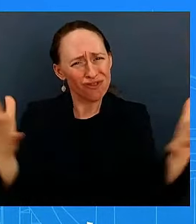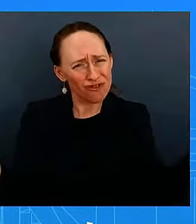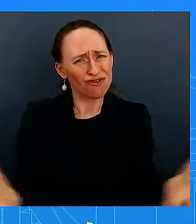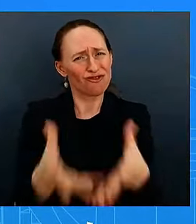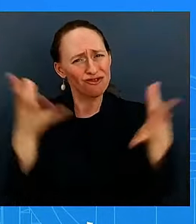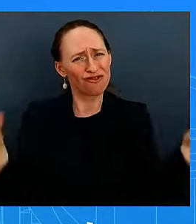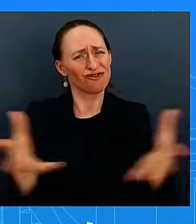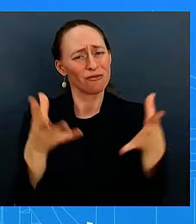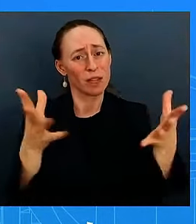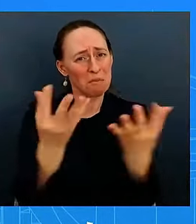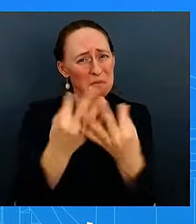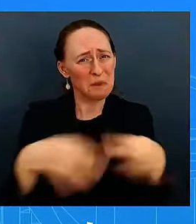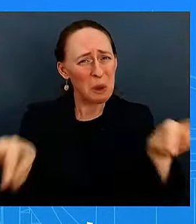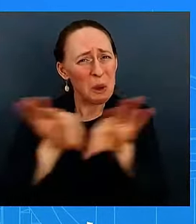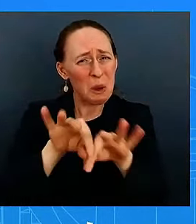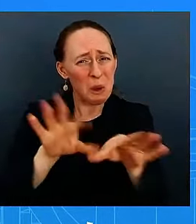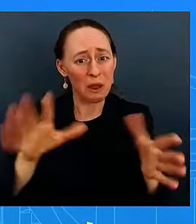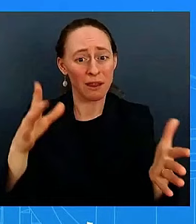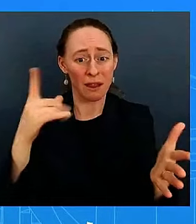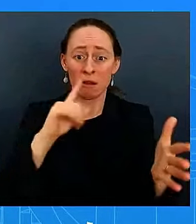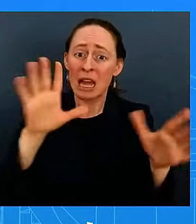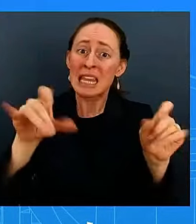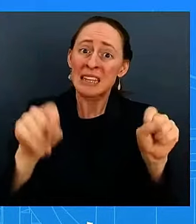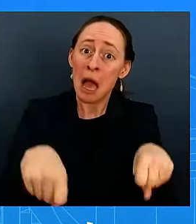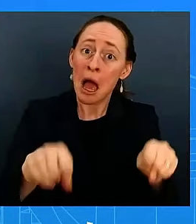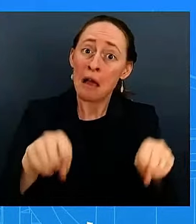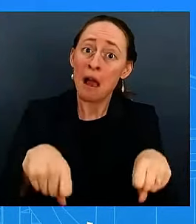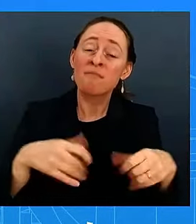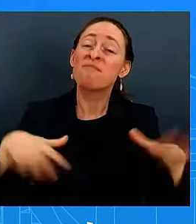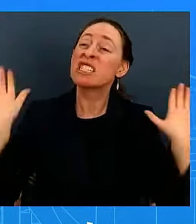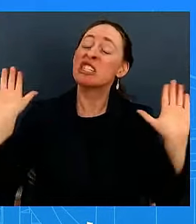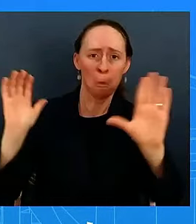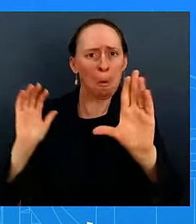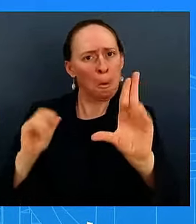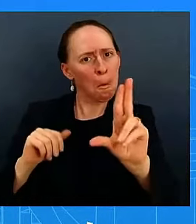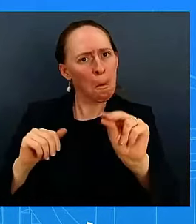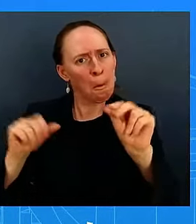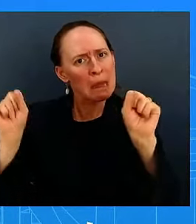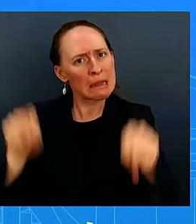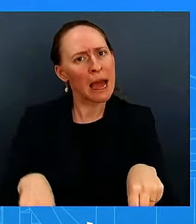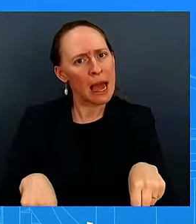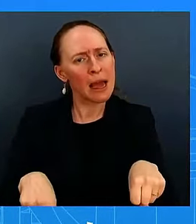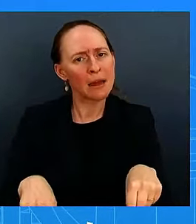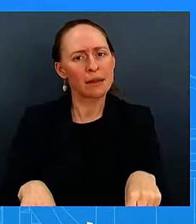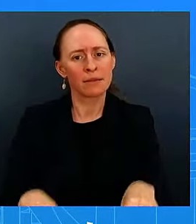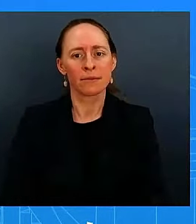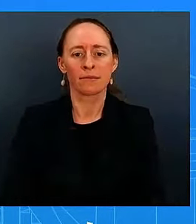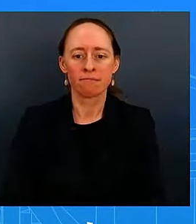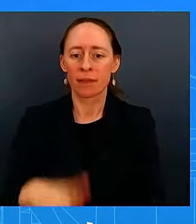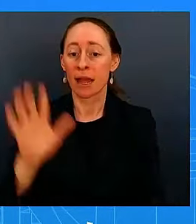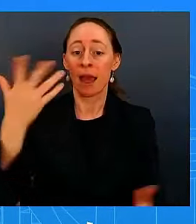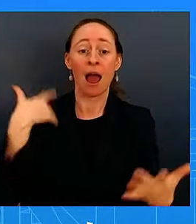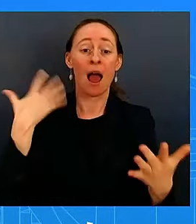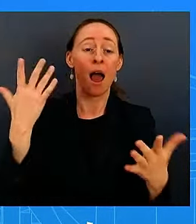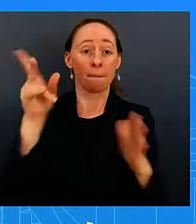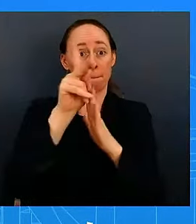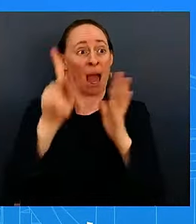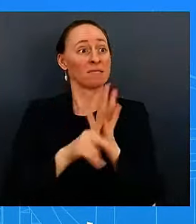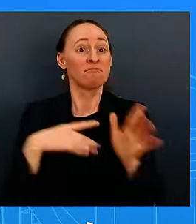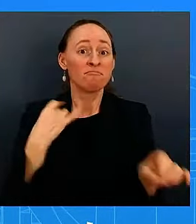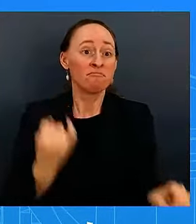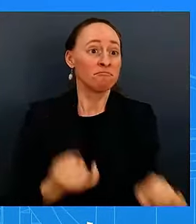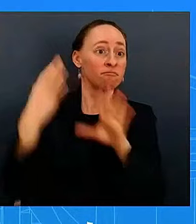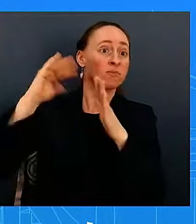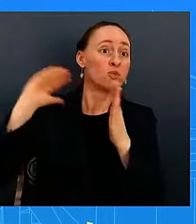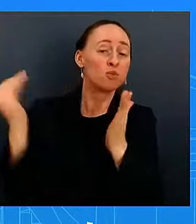it's achievable uh and that's how we want to move forward here but we do not we're not going to change our policy screen um an israeli